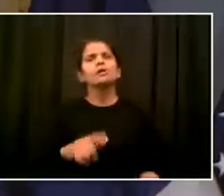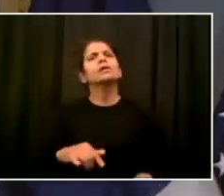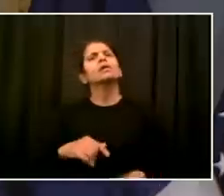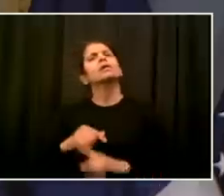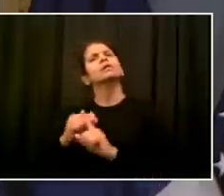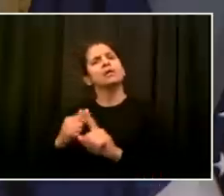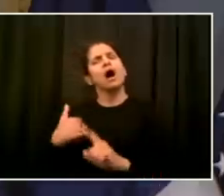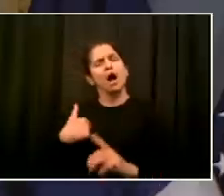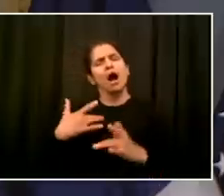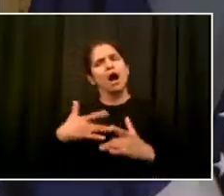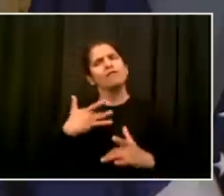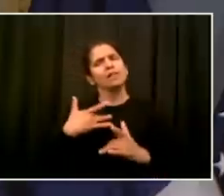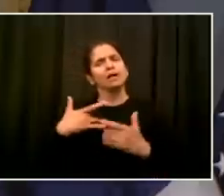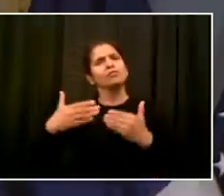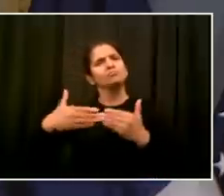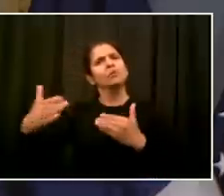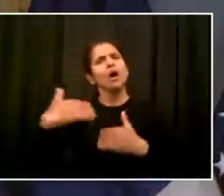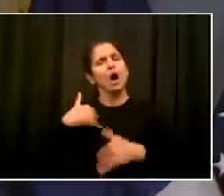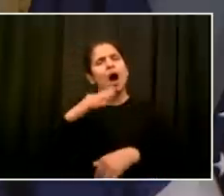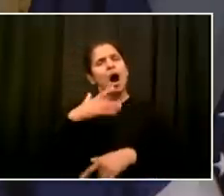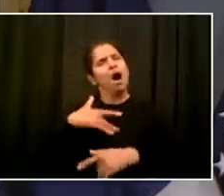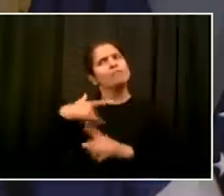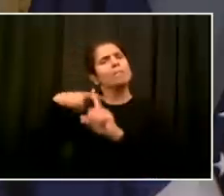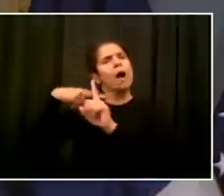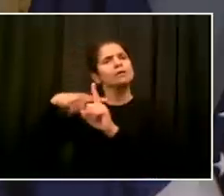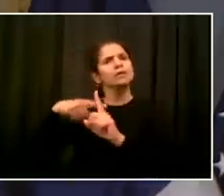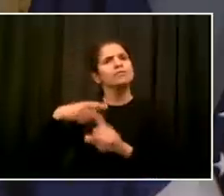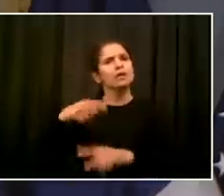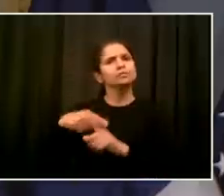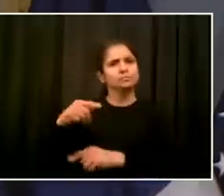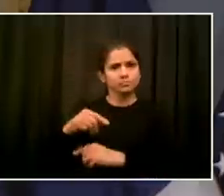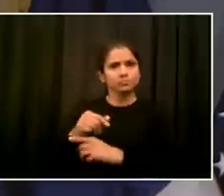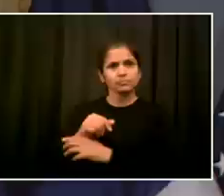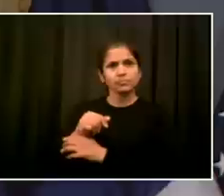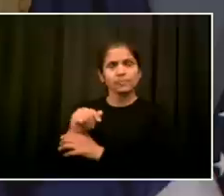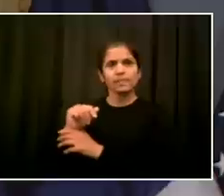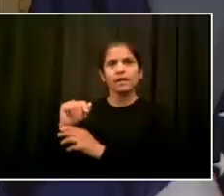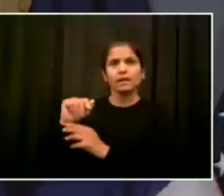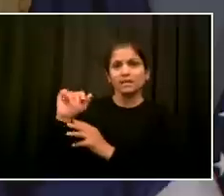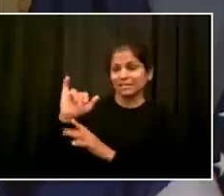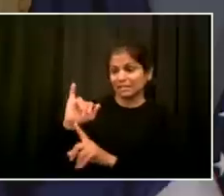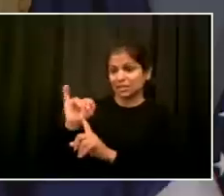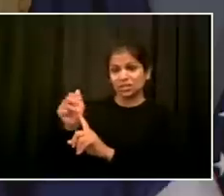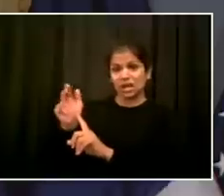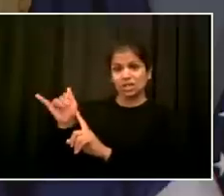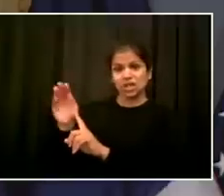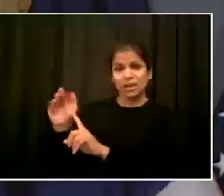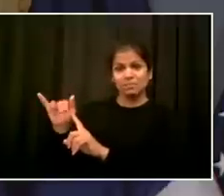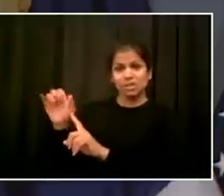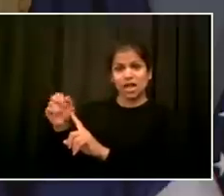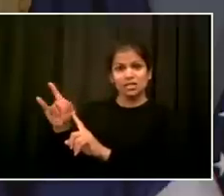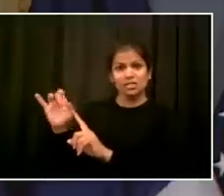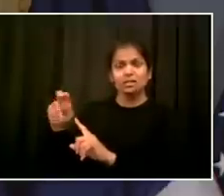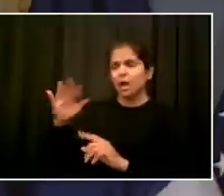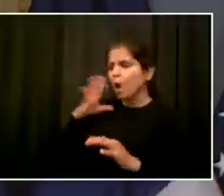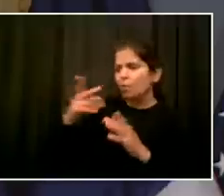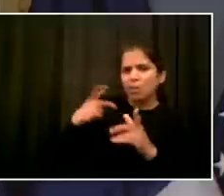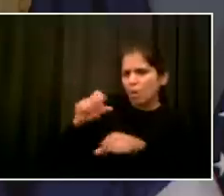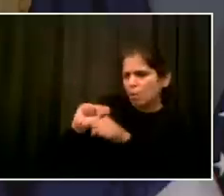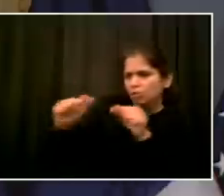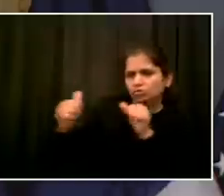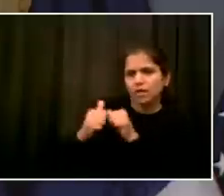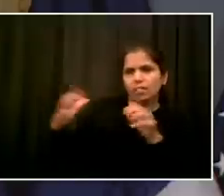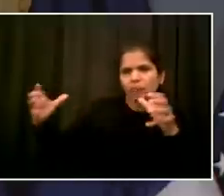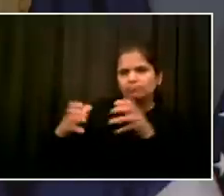which I hope will be a positive contribution to improving the relationship between our city and the NYPD. So thank you. Thank you.